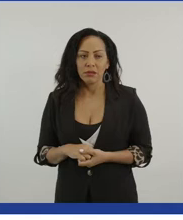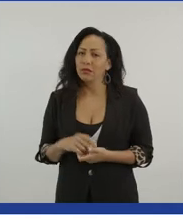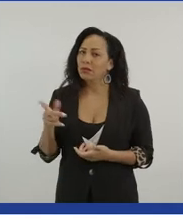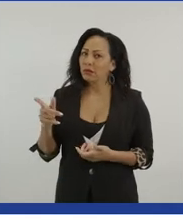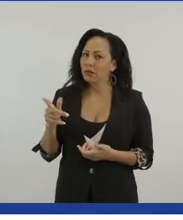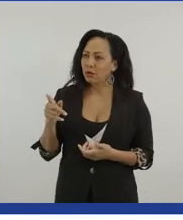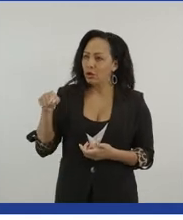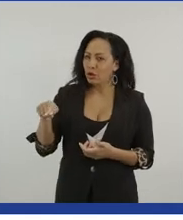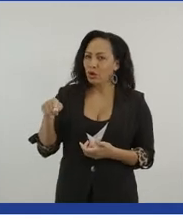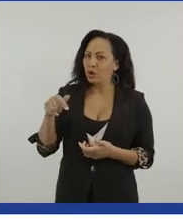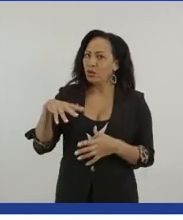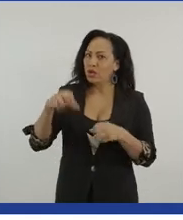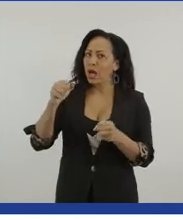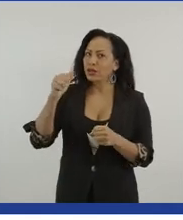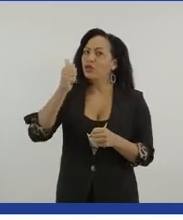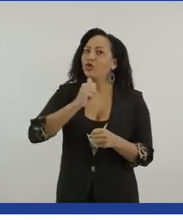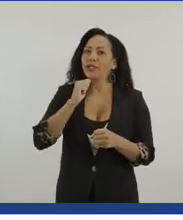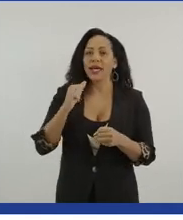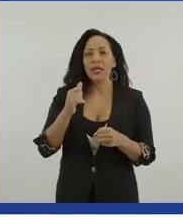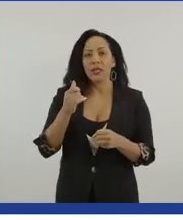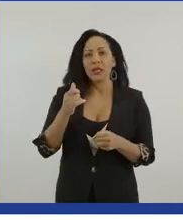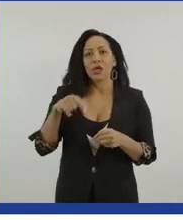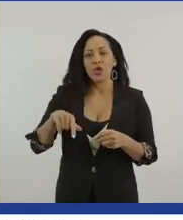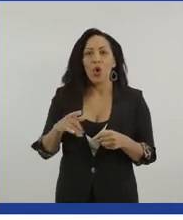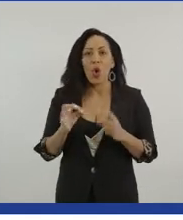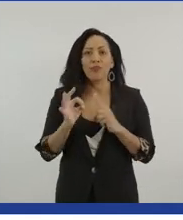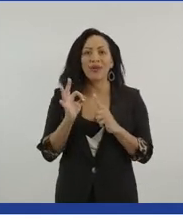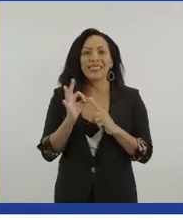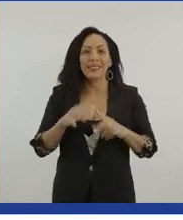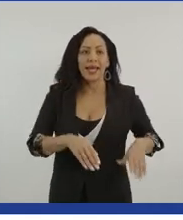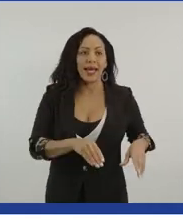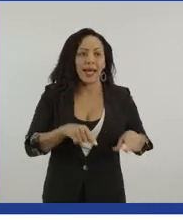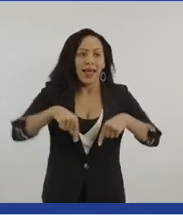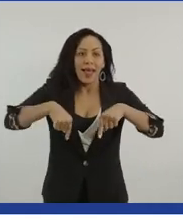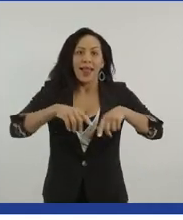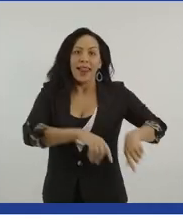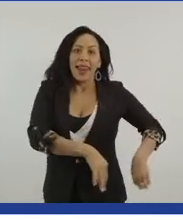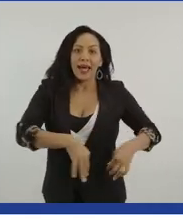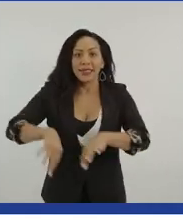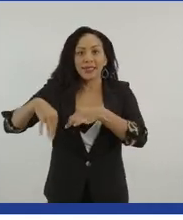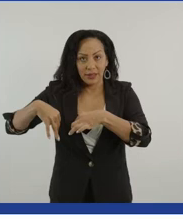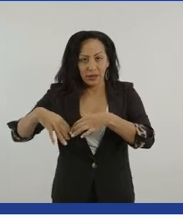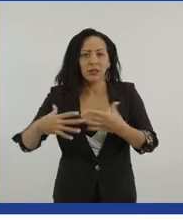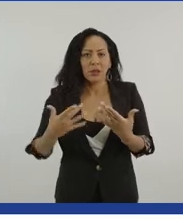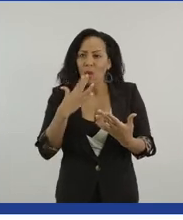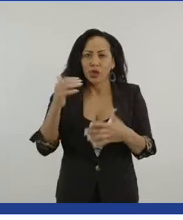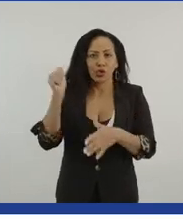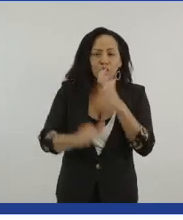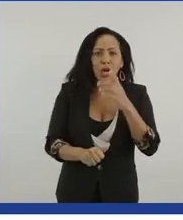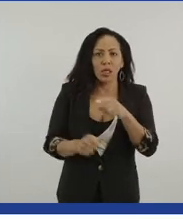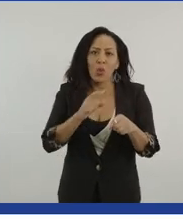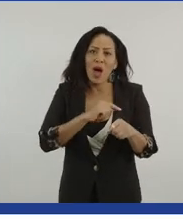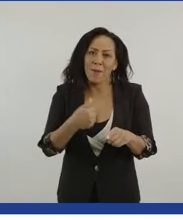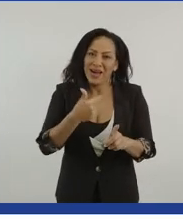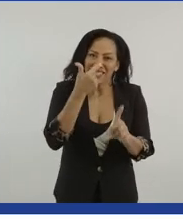your prosthetic limbs? Because obviously we've got a seven year old that don't want to be on them, but he does have them. Yeah, that was,